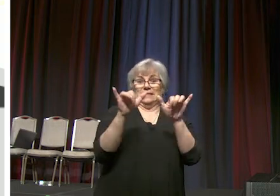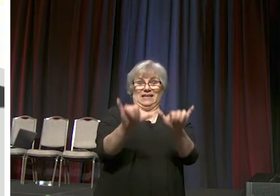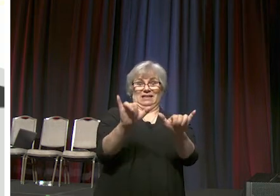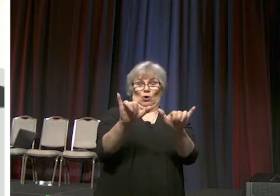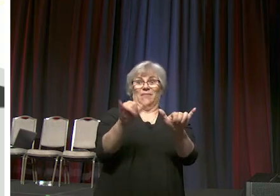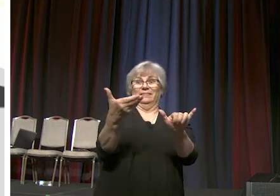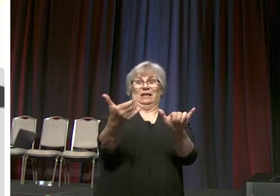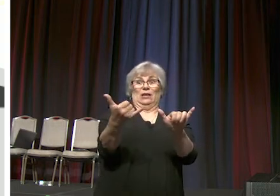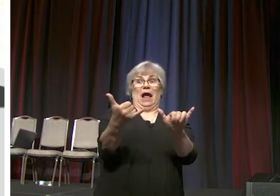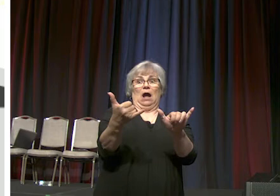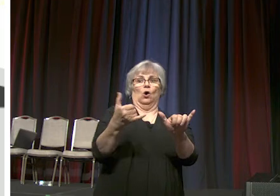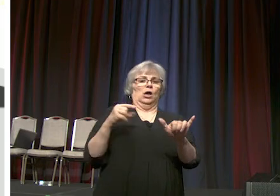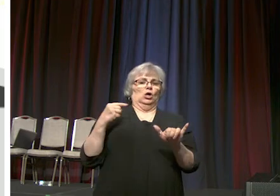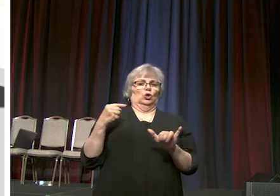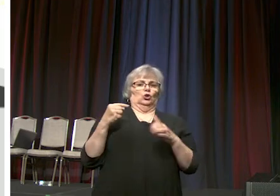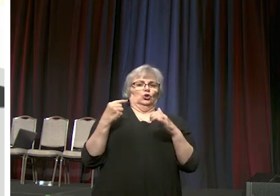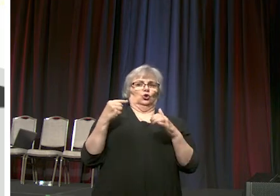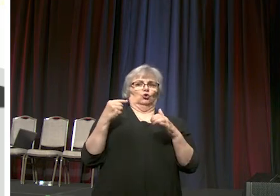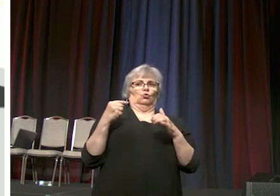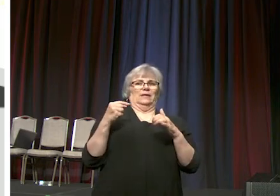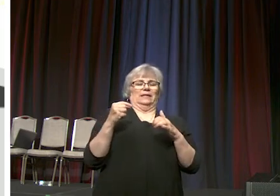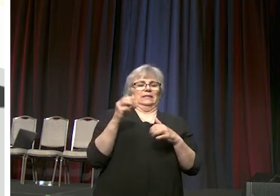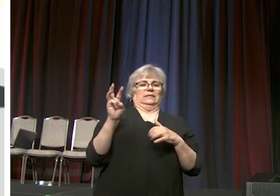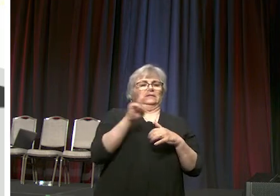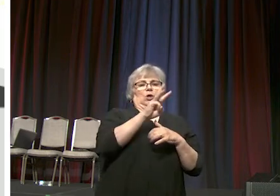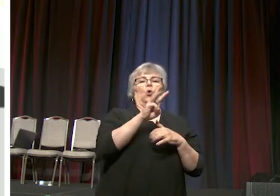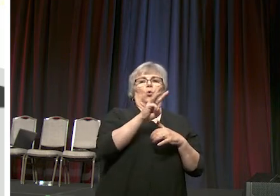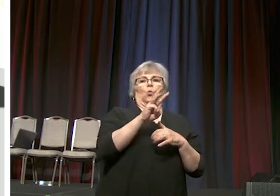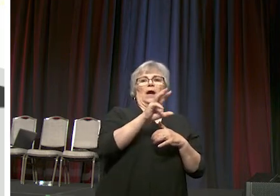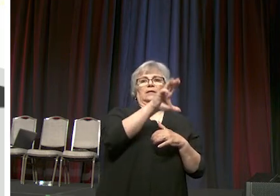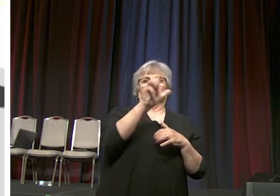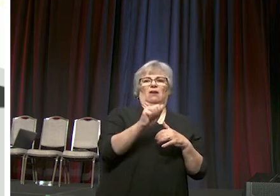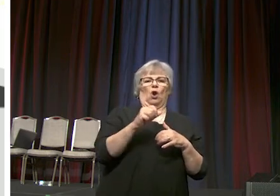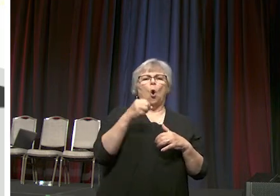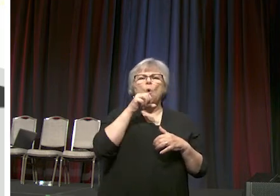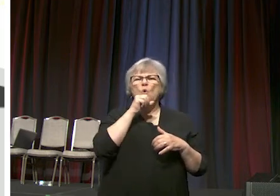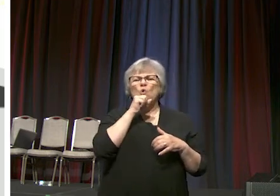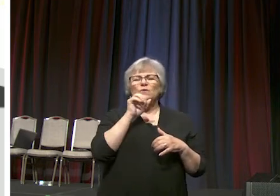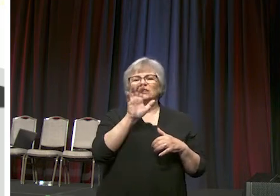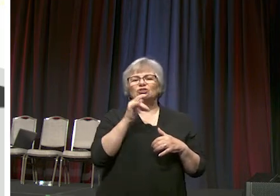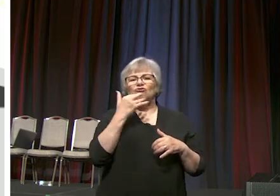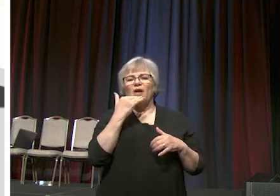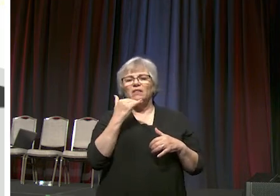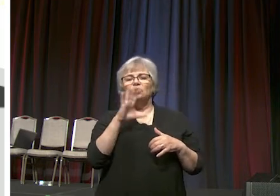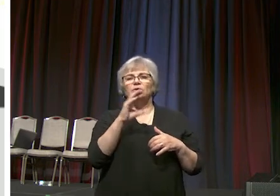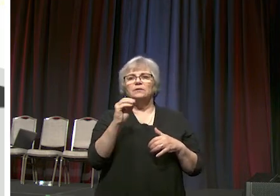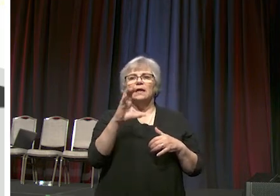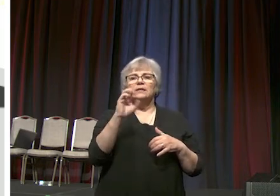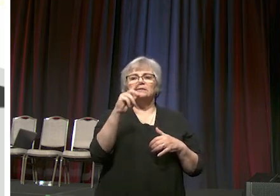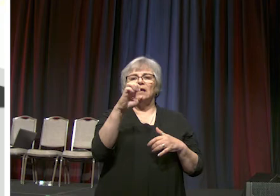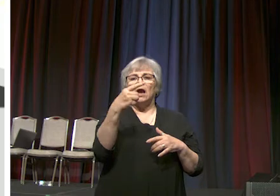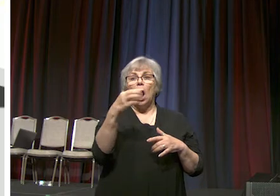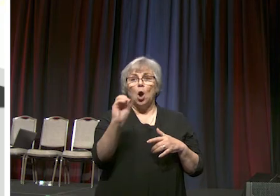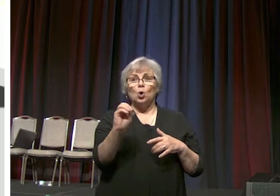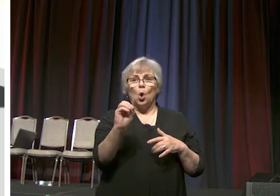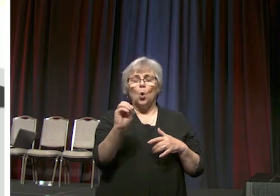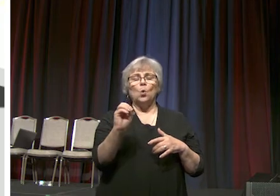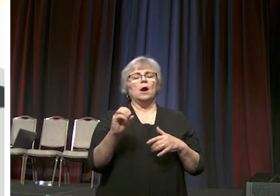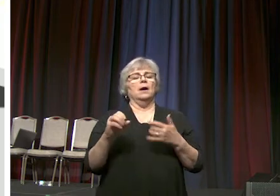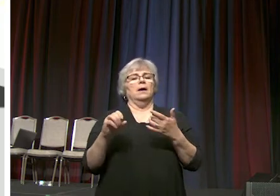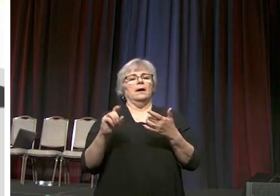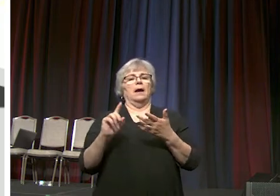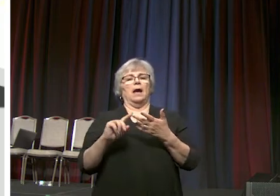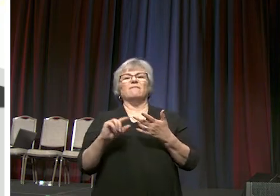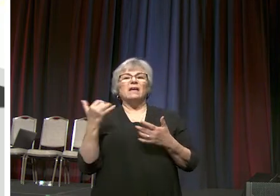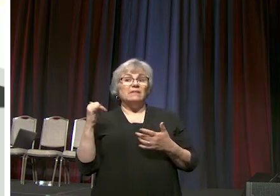greenish is the west africa central conference the orangish color is the congo central conference and